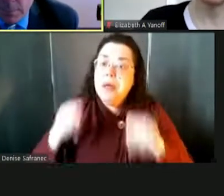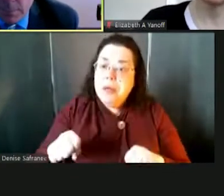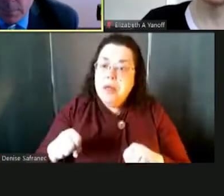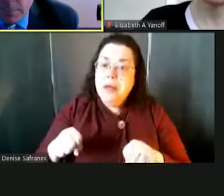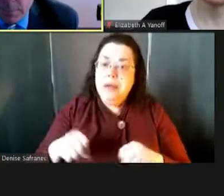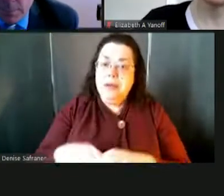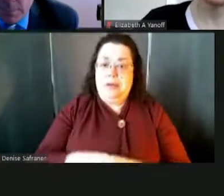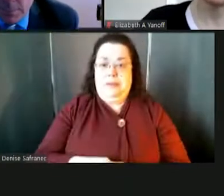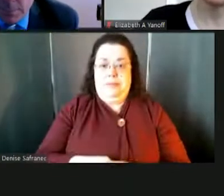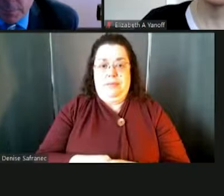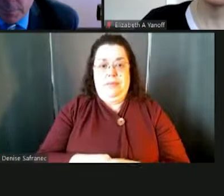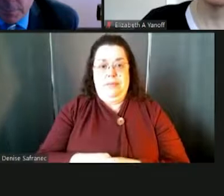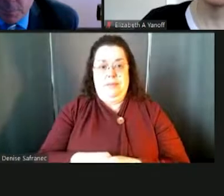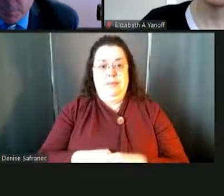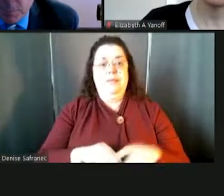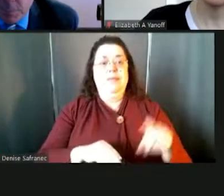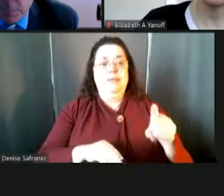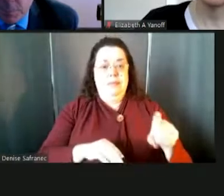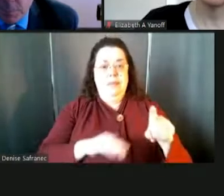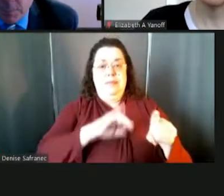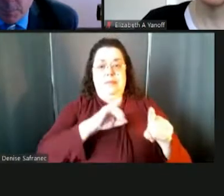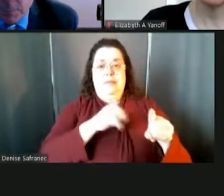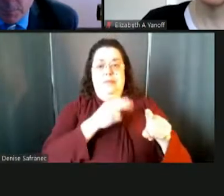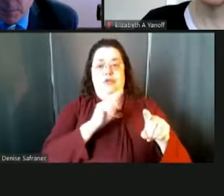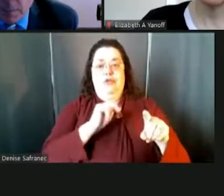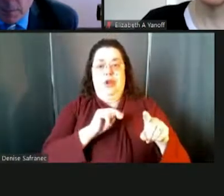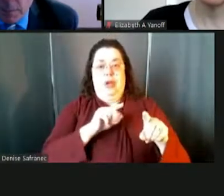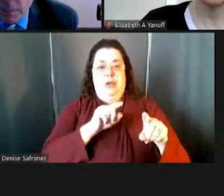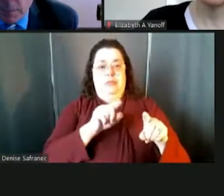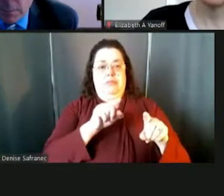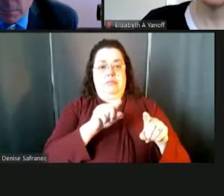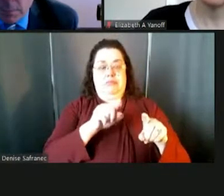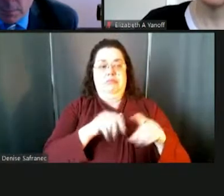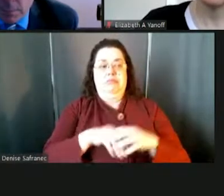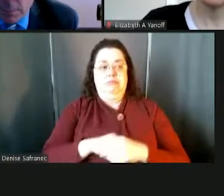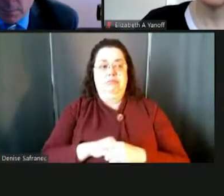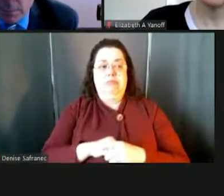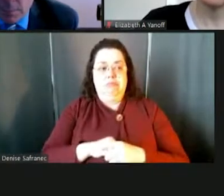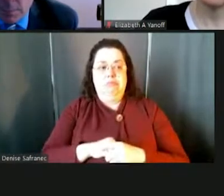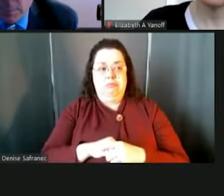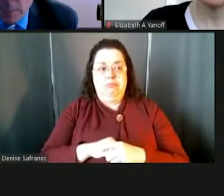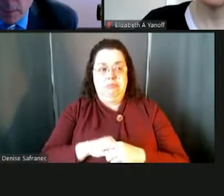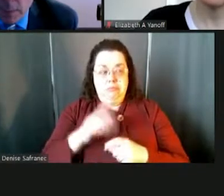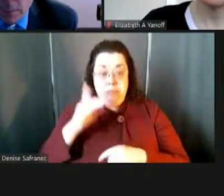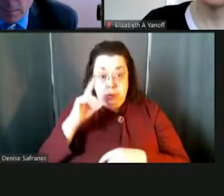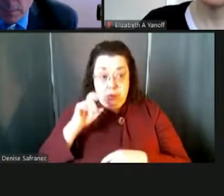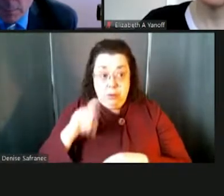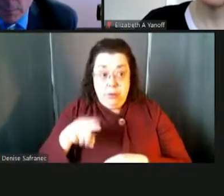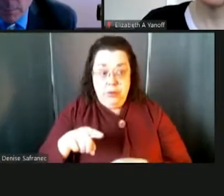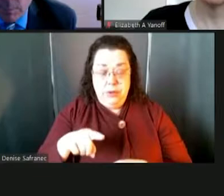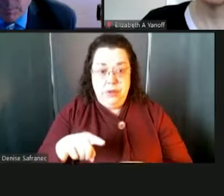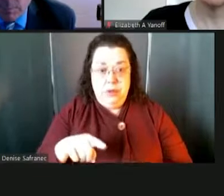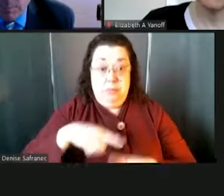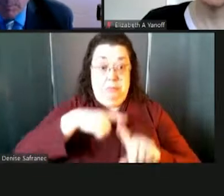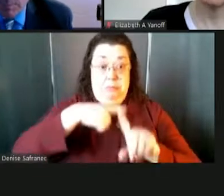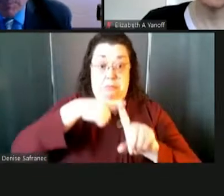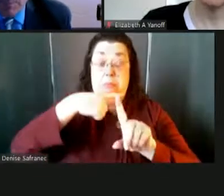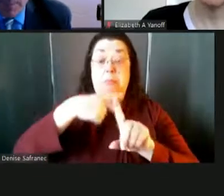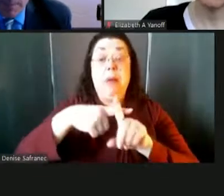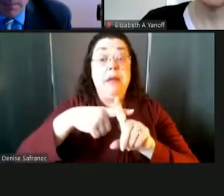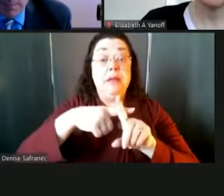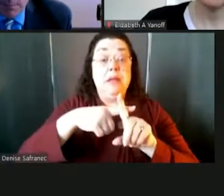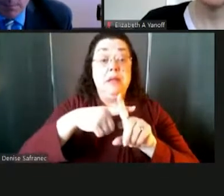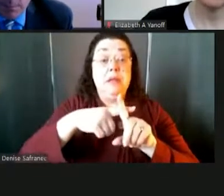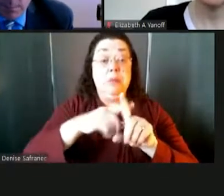Yeah. Jeff nailed it right on the head as he was talking. I was going to say, uh, that it goes back to your question of what, what's the good things that are going to stay. And